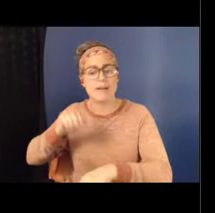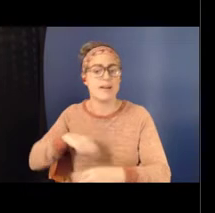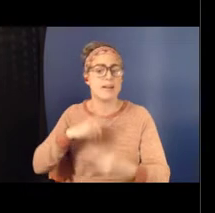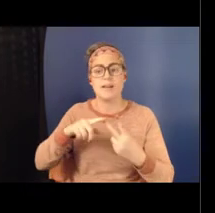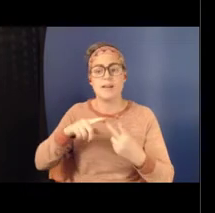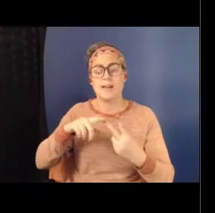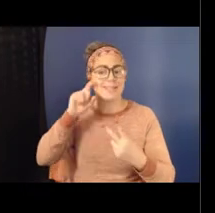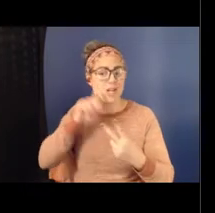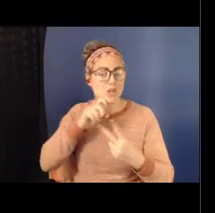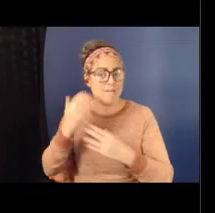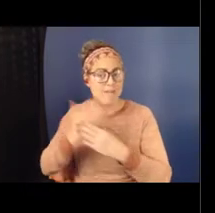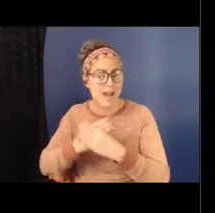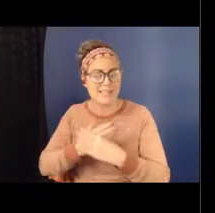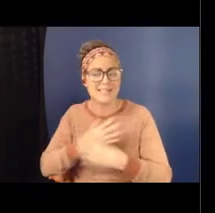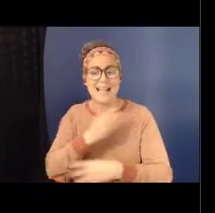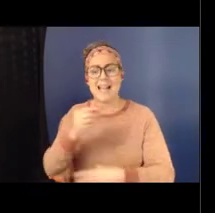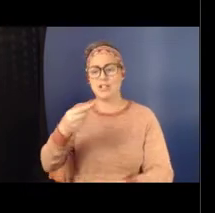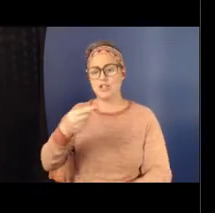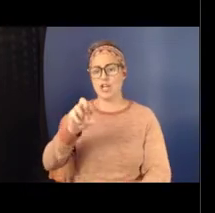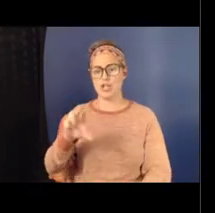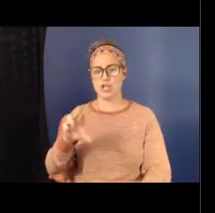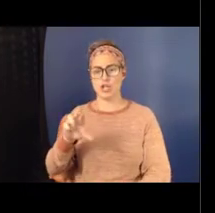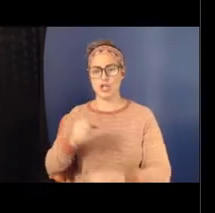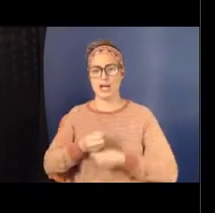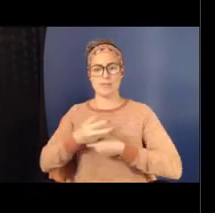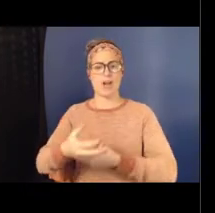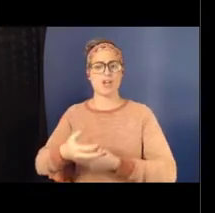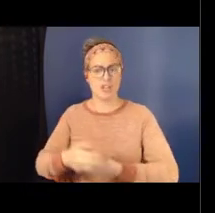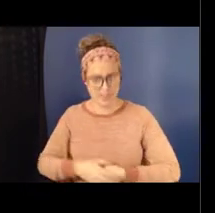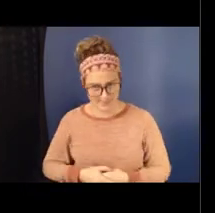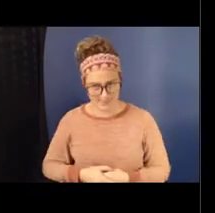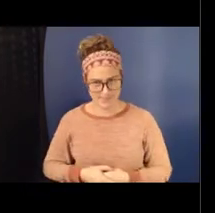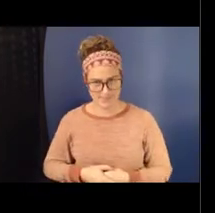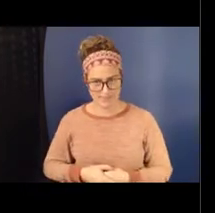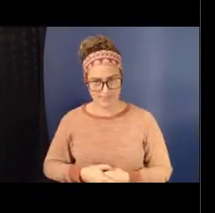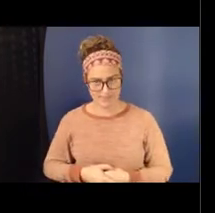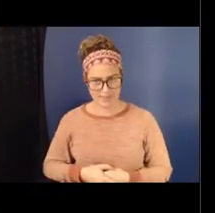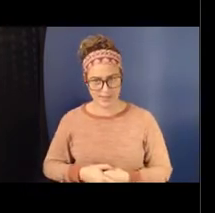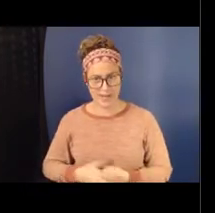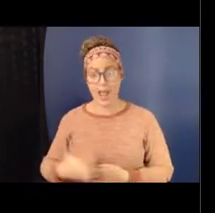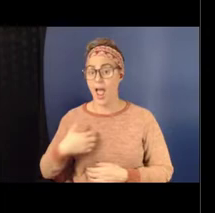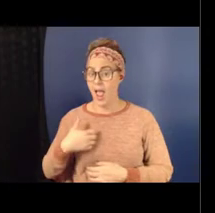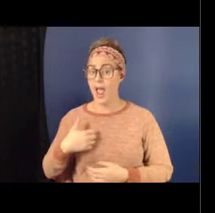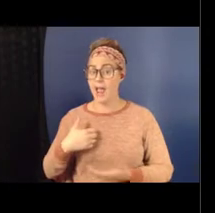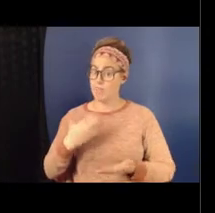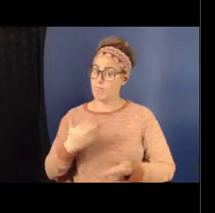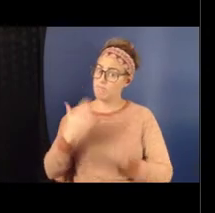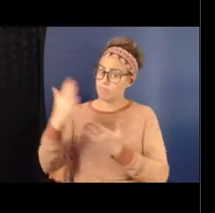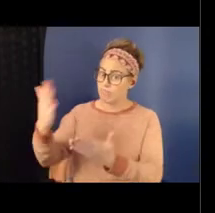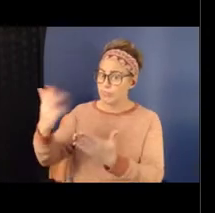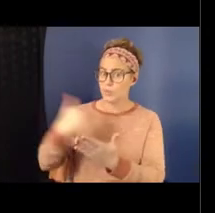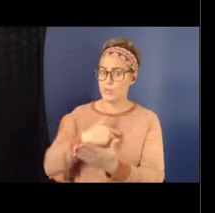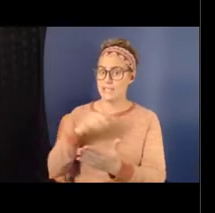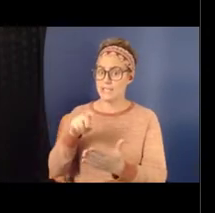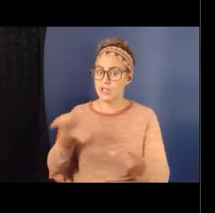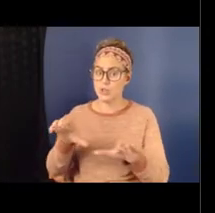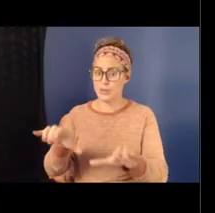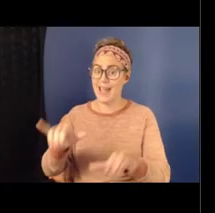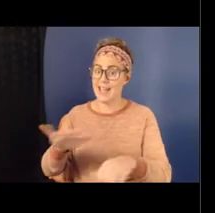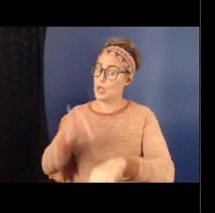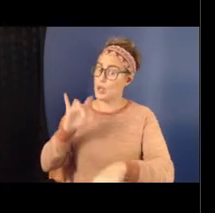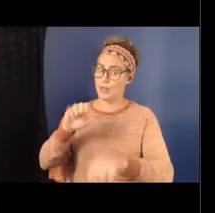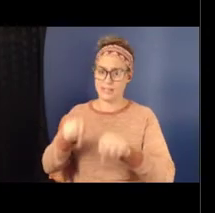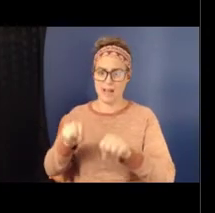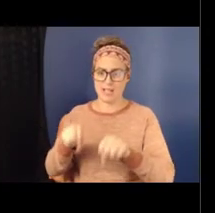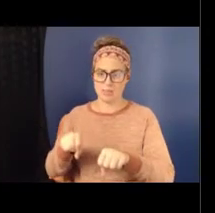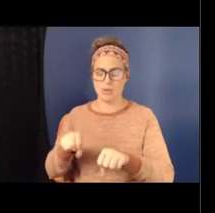expression. And I would argue that we need to do that as early as possible, which is always a challenge out in the